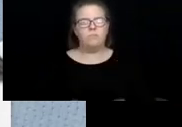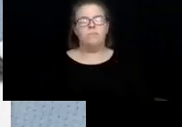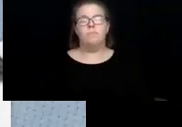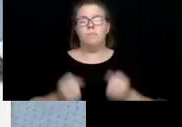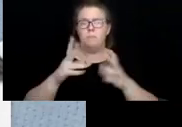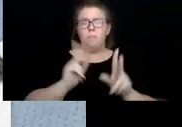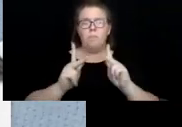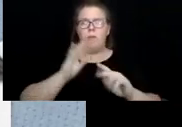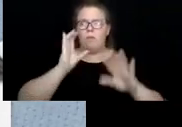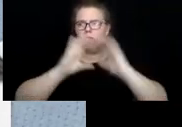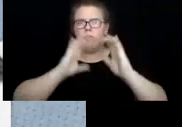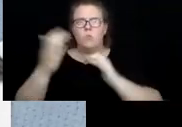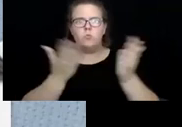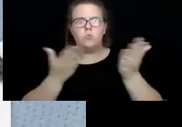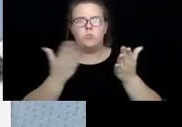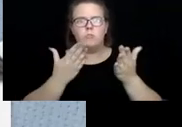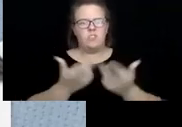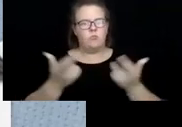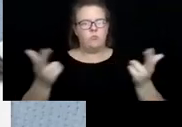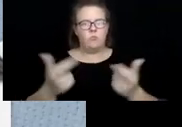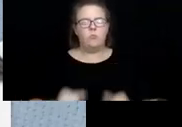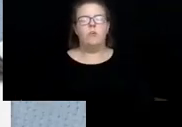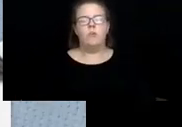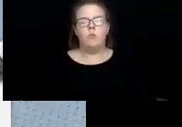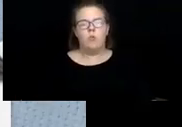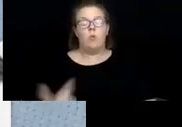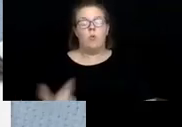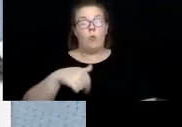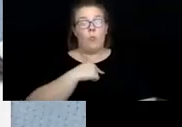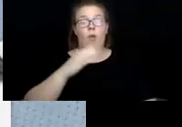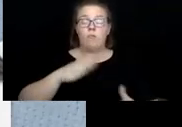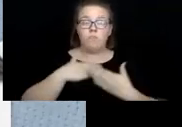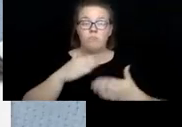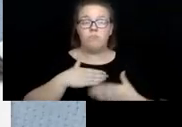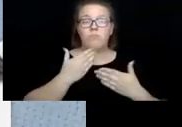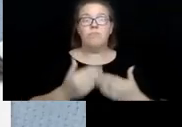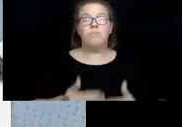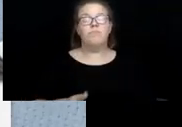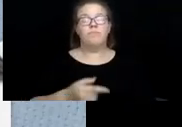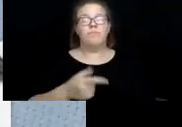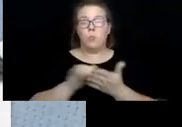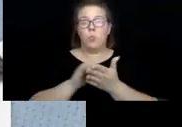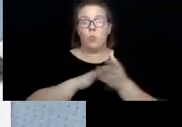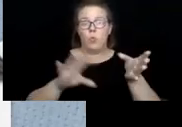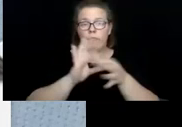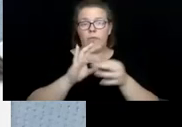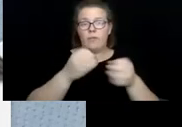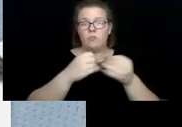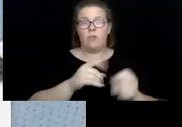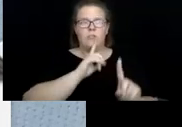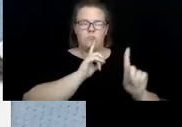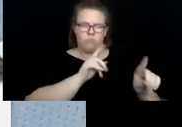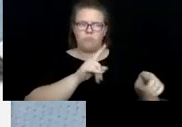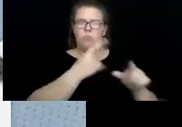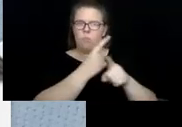people looking for services and looking for resources. So we are glad that, um, our New York Connects office is responding accordingly.